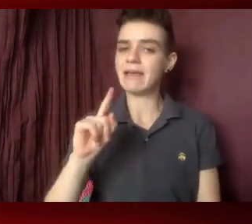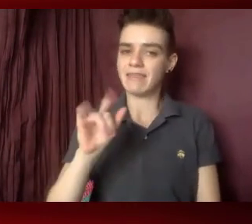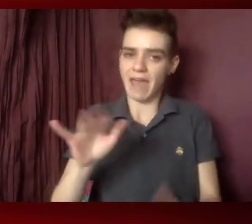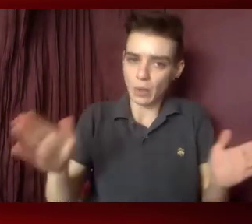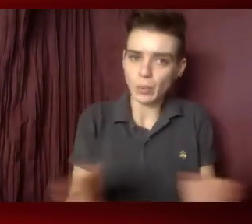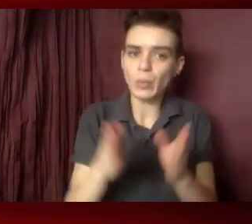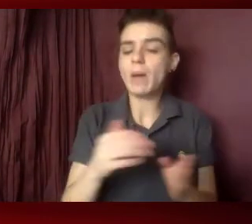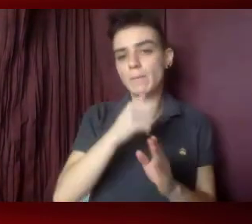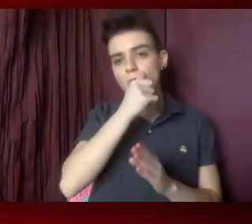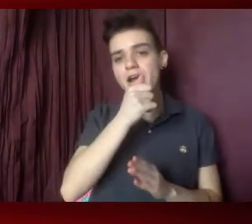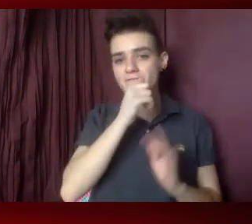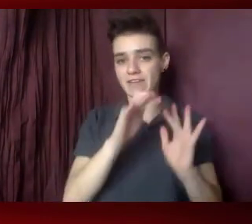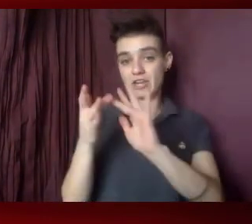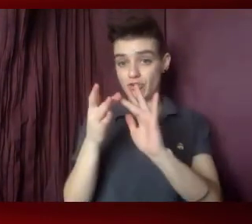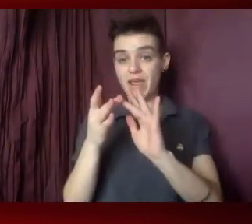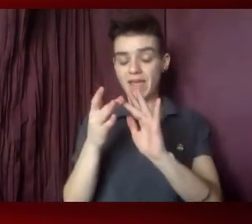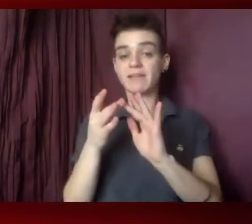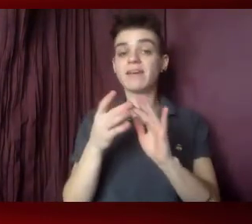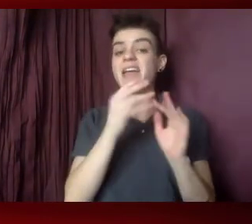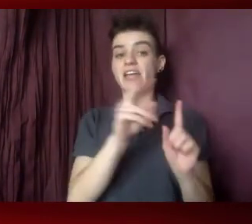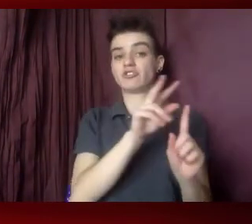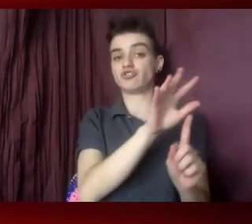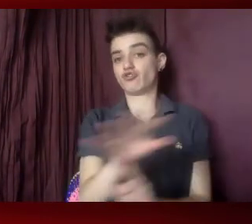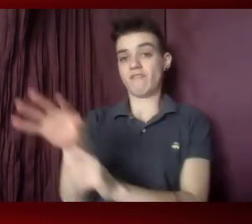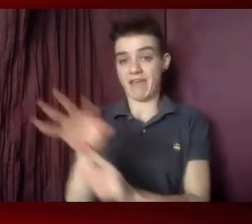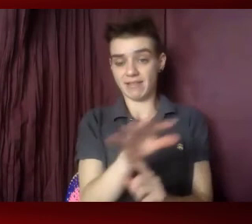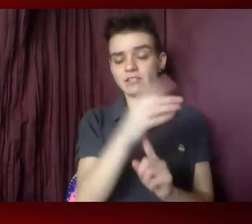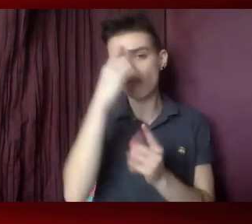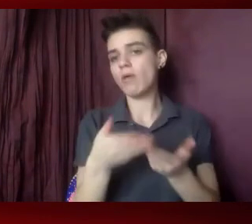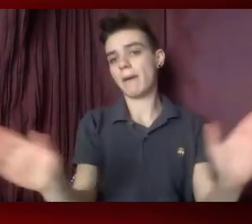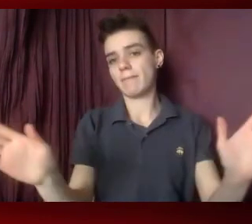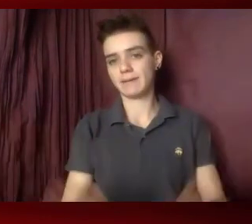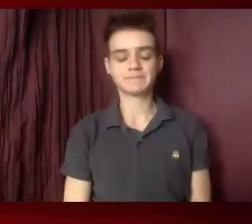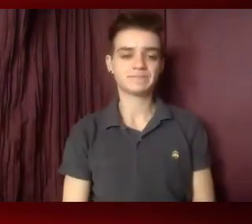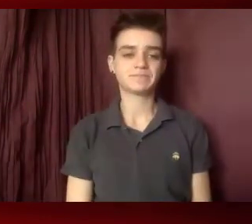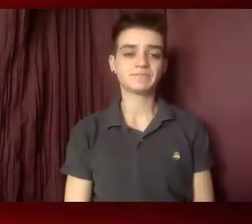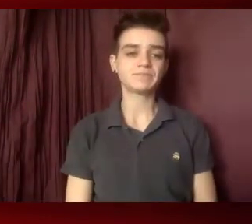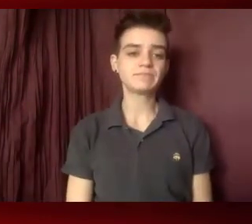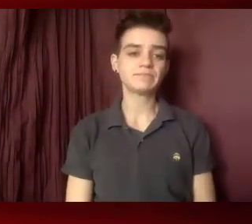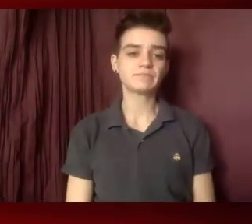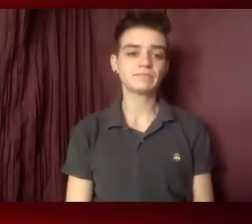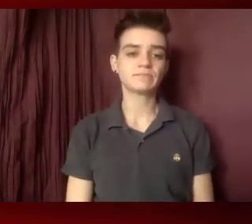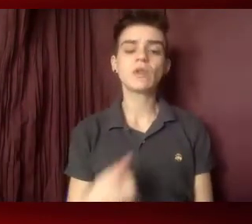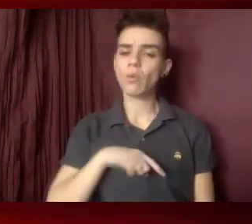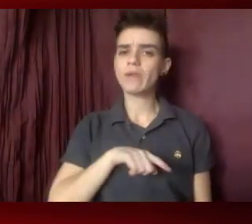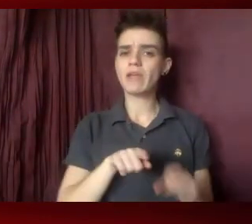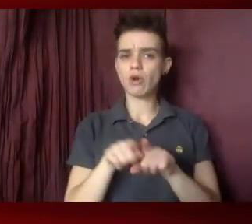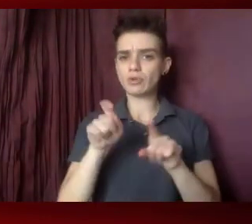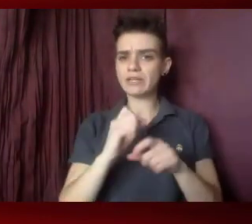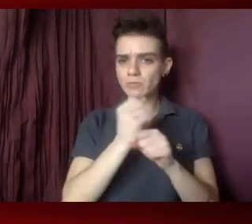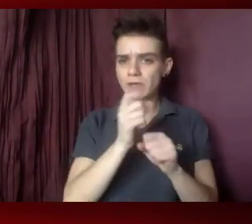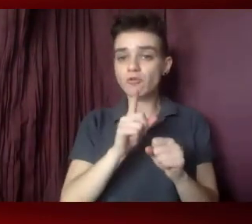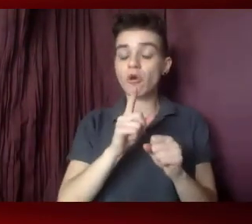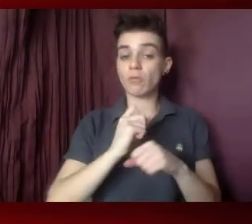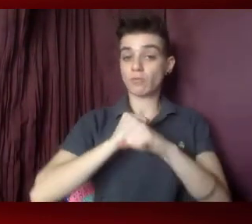and surveillance and censoring the public. We also need to ensure the protections for the